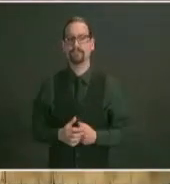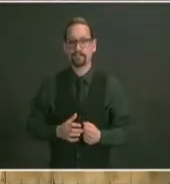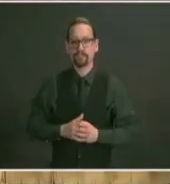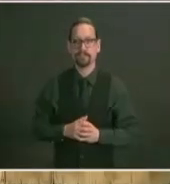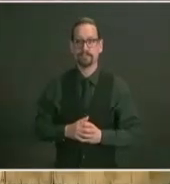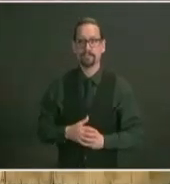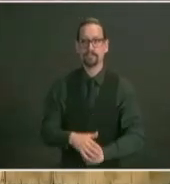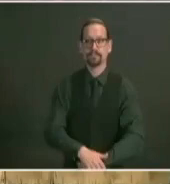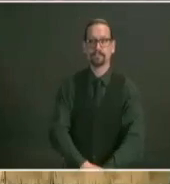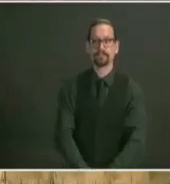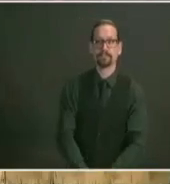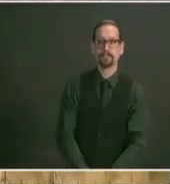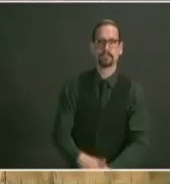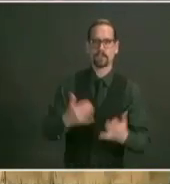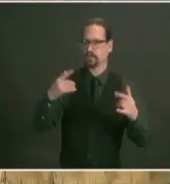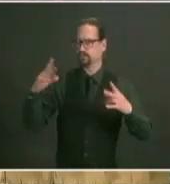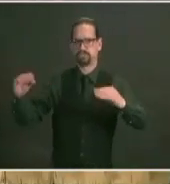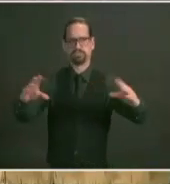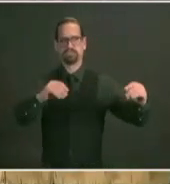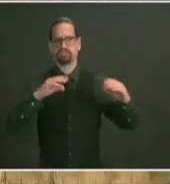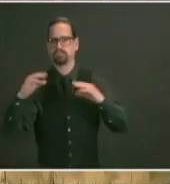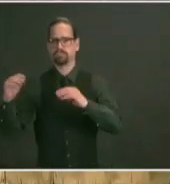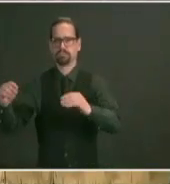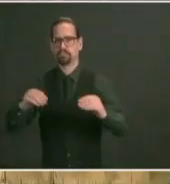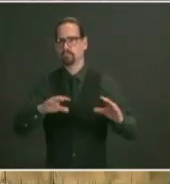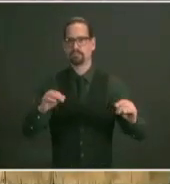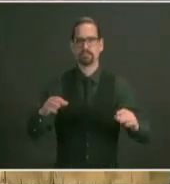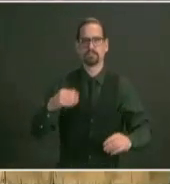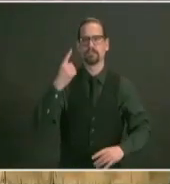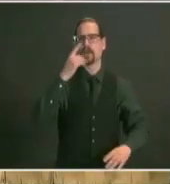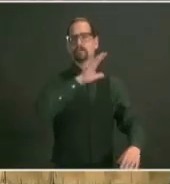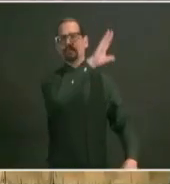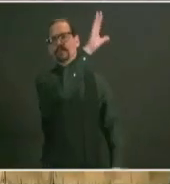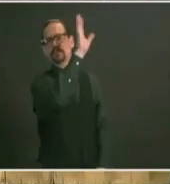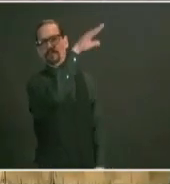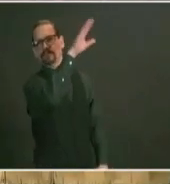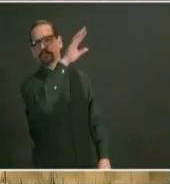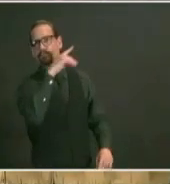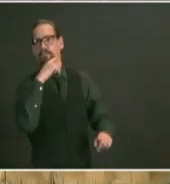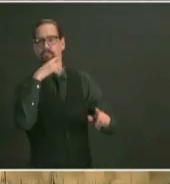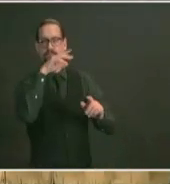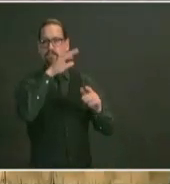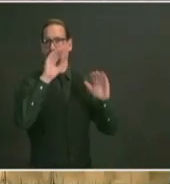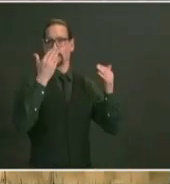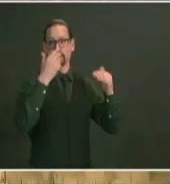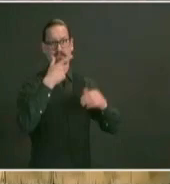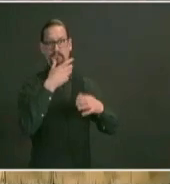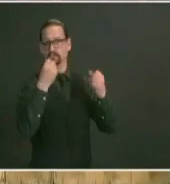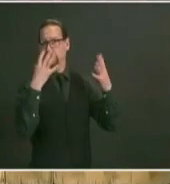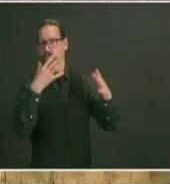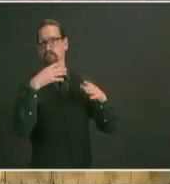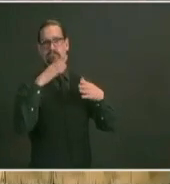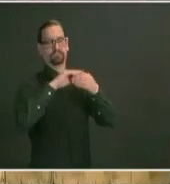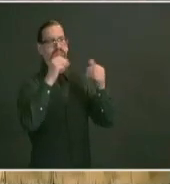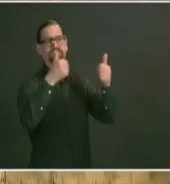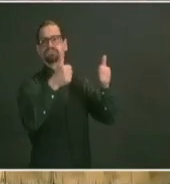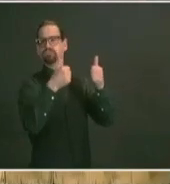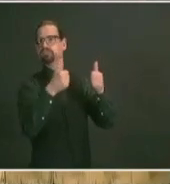painted an optimistic picture for the future for vaccinations the reality for the president is you've sent